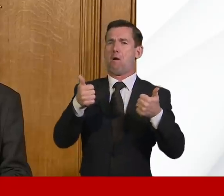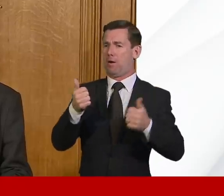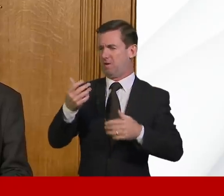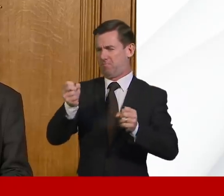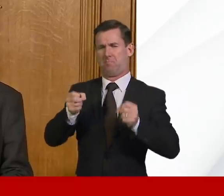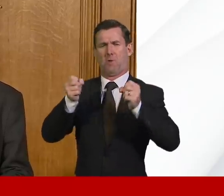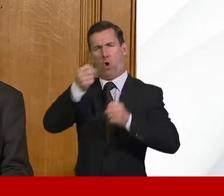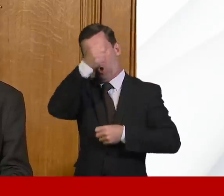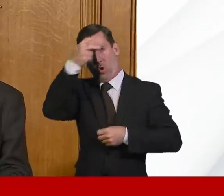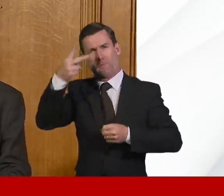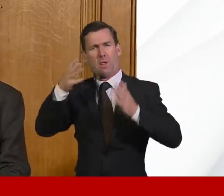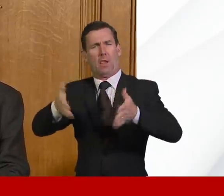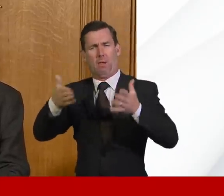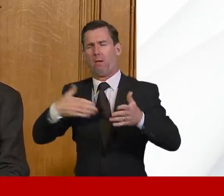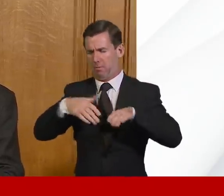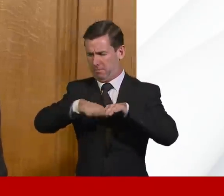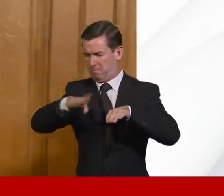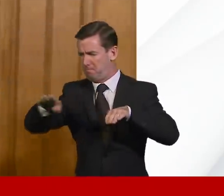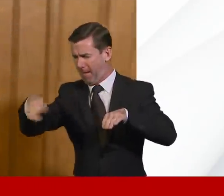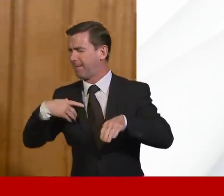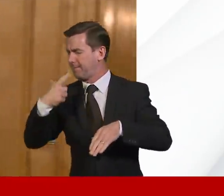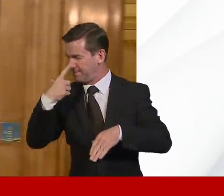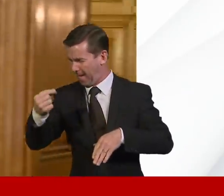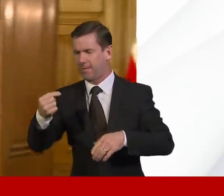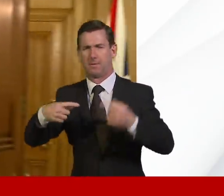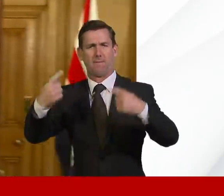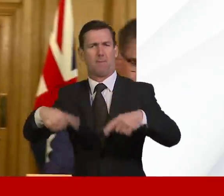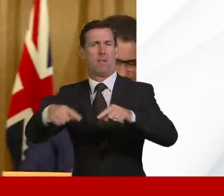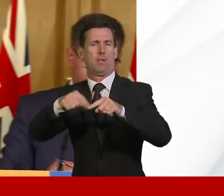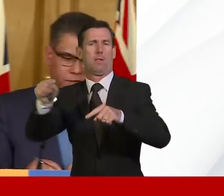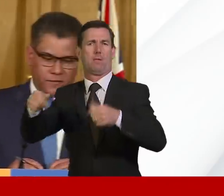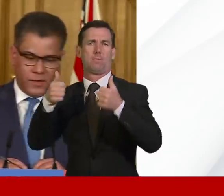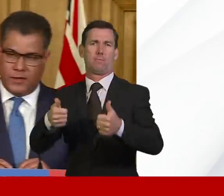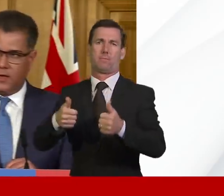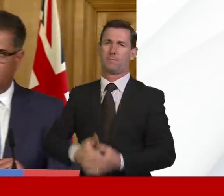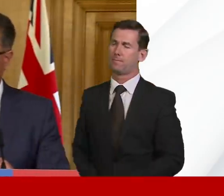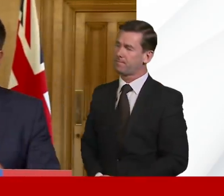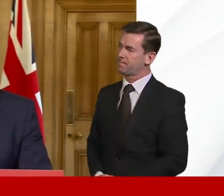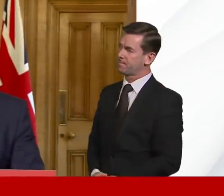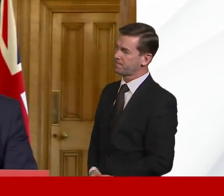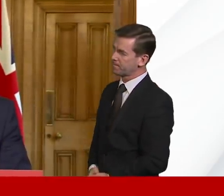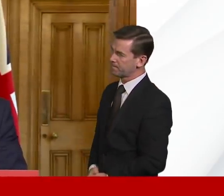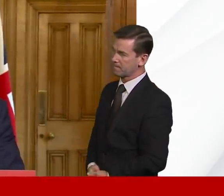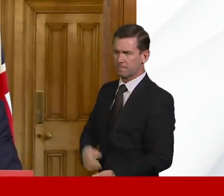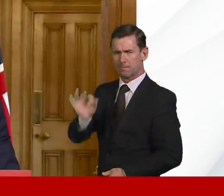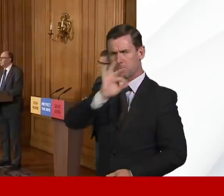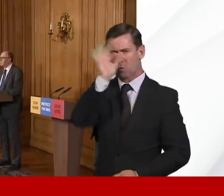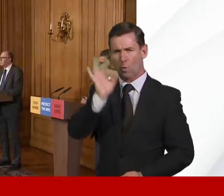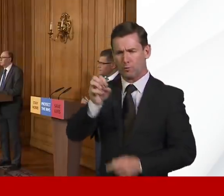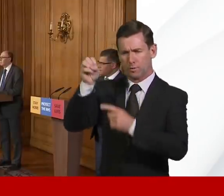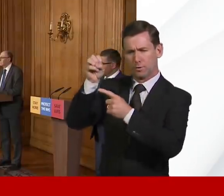that the NHS is planning. Great. Thank you, Stephen. The next question is from The Sun on Sunday. Dave Wooding. Dave.